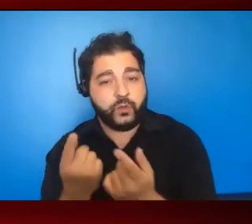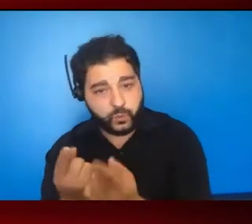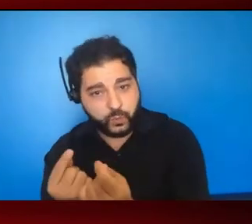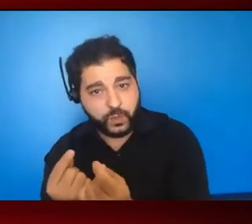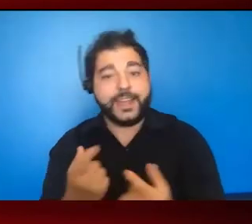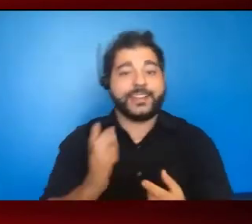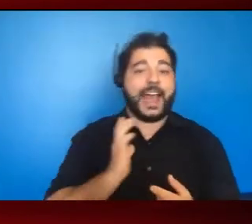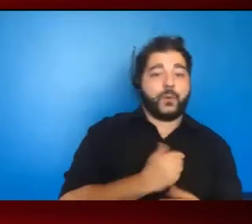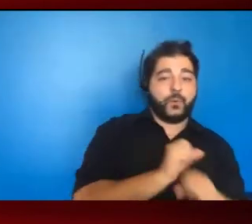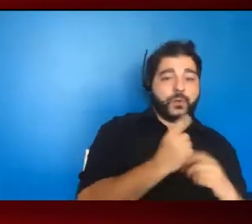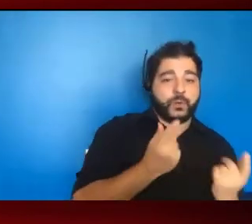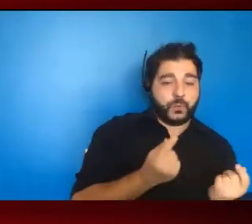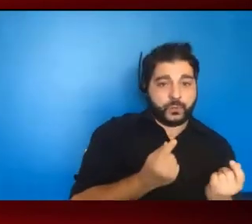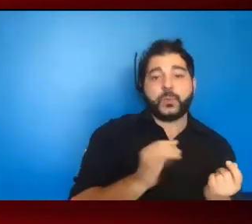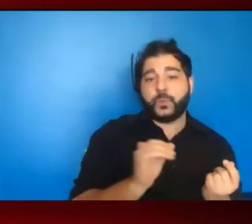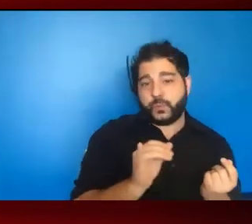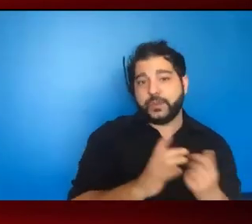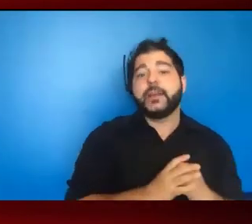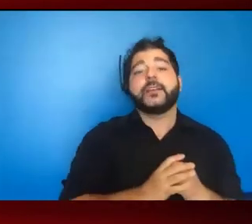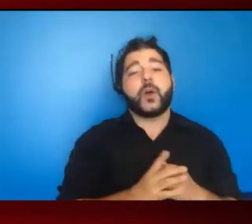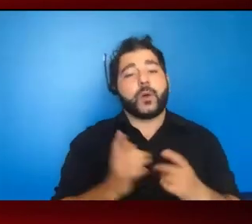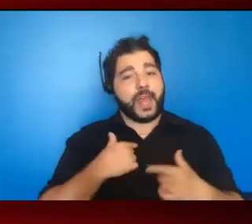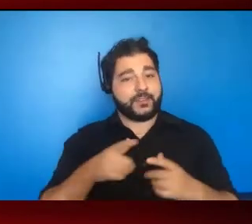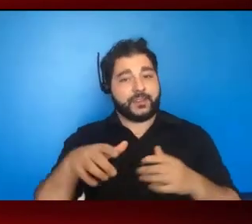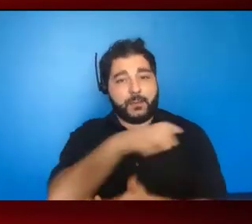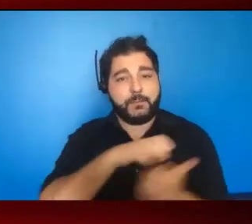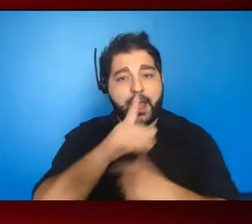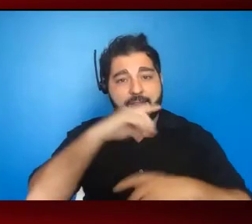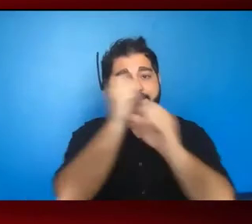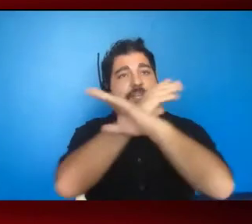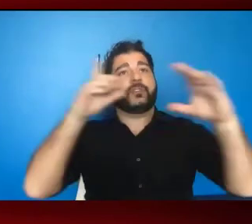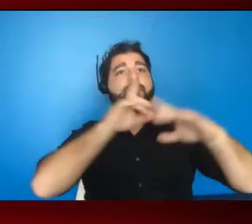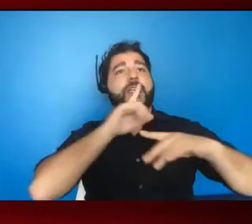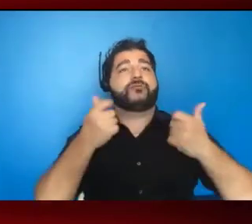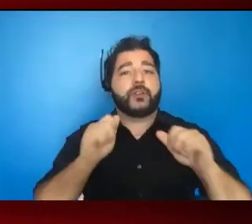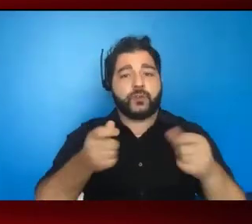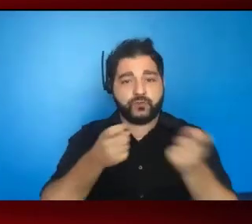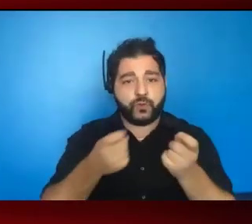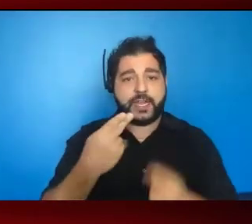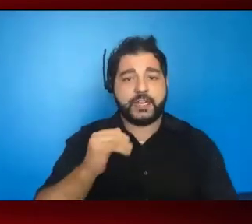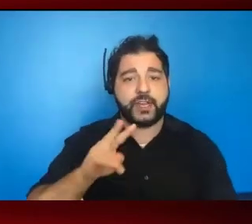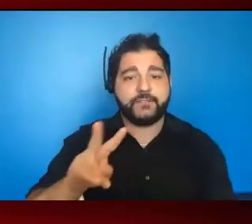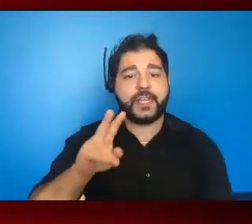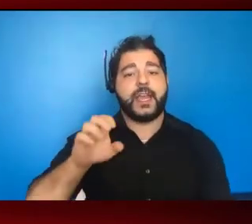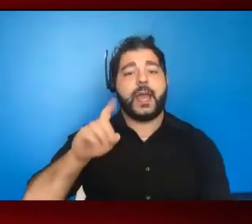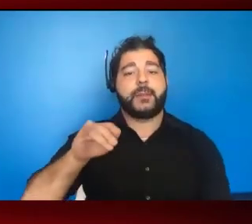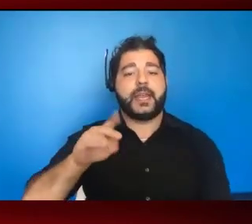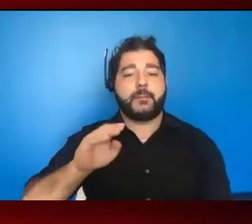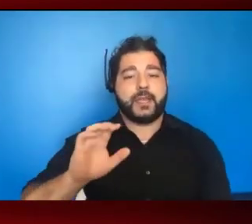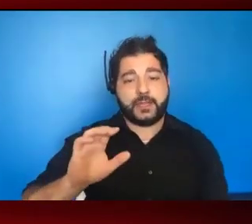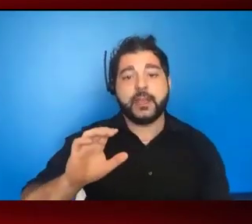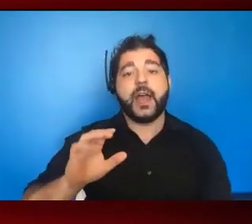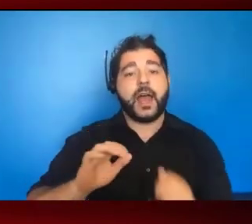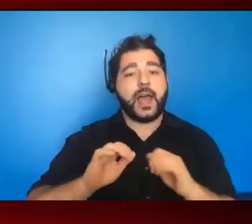allows us to achieve the combined vision of really controlling the HIV epidemic in a way